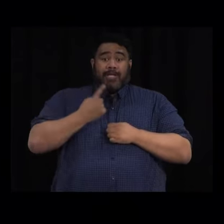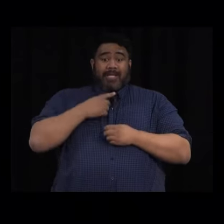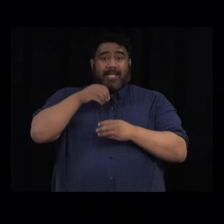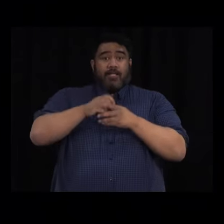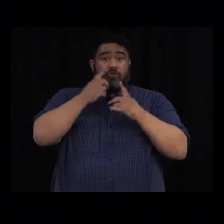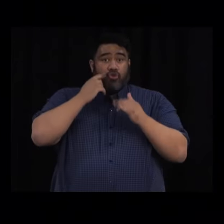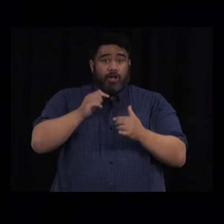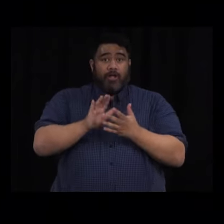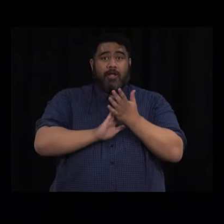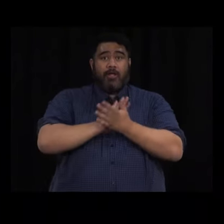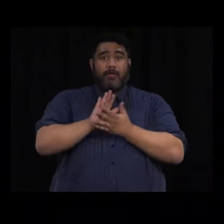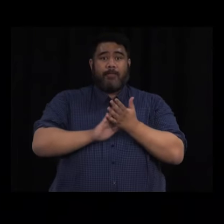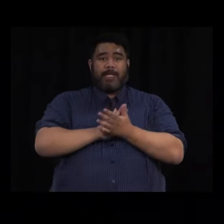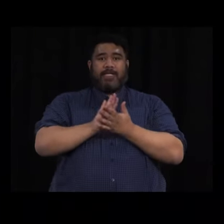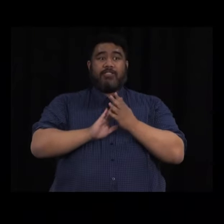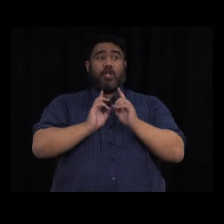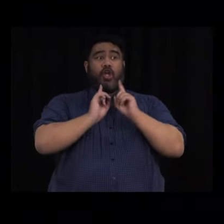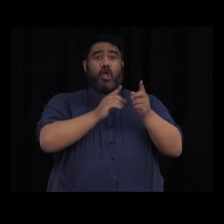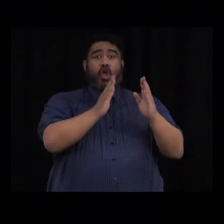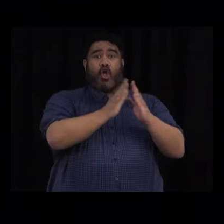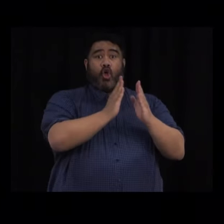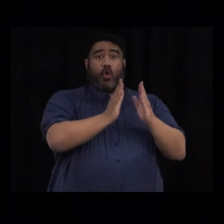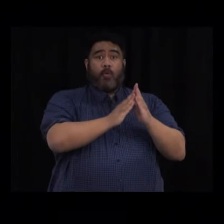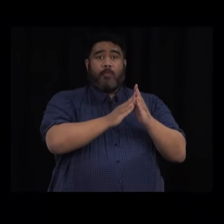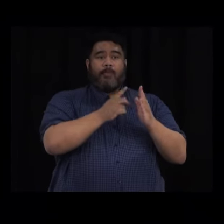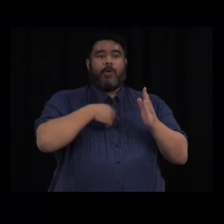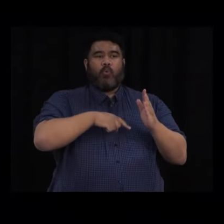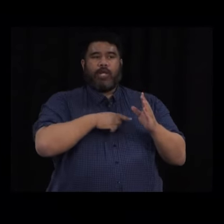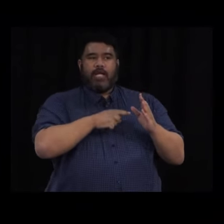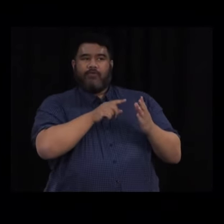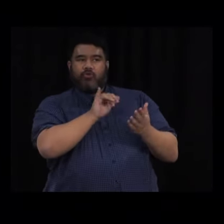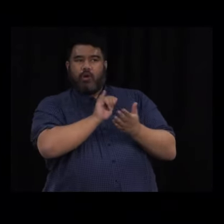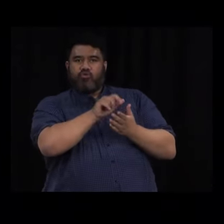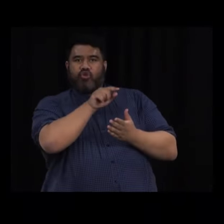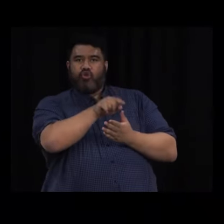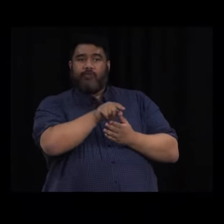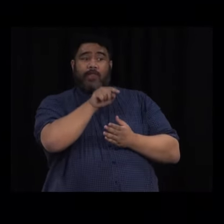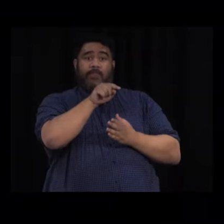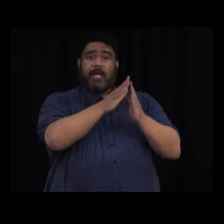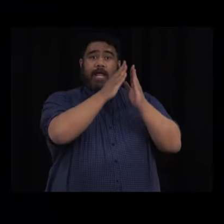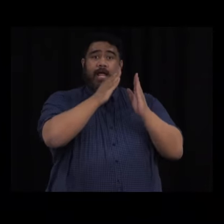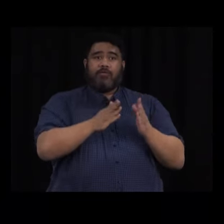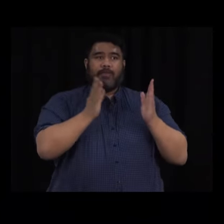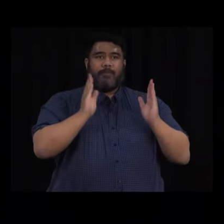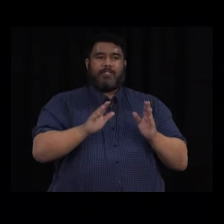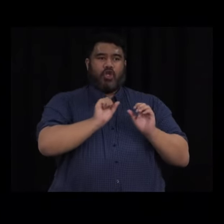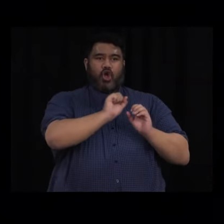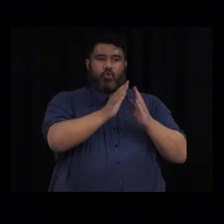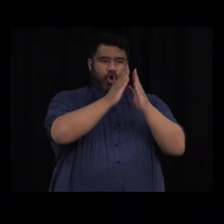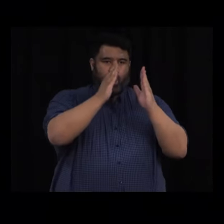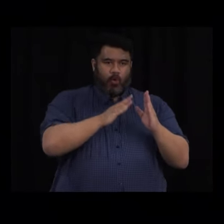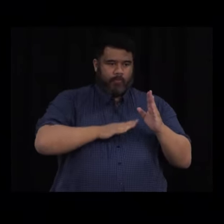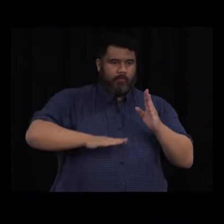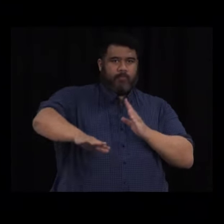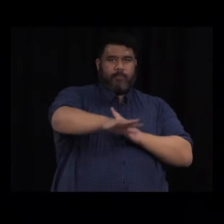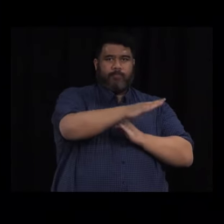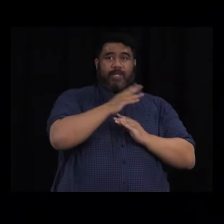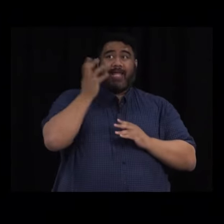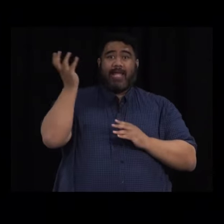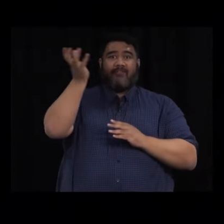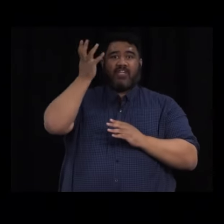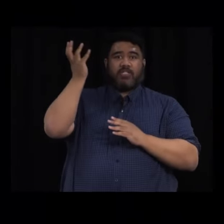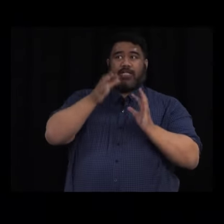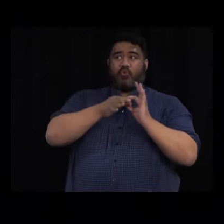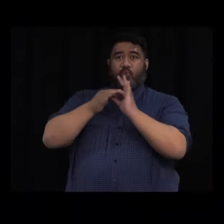14 days in an approved residence. For this pilot it has to be a standalone residence, have no shared ventilation system